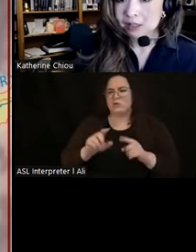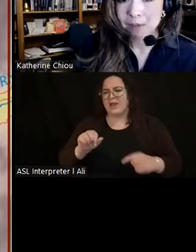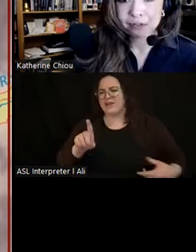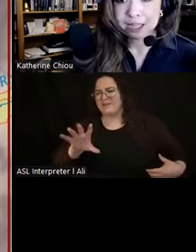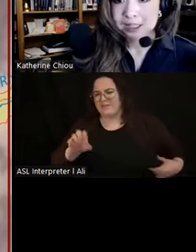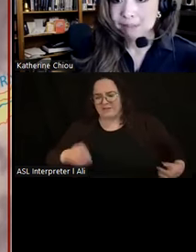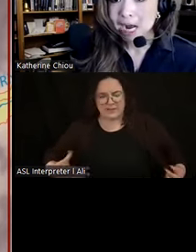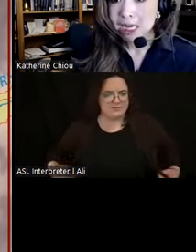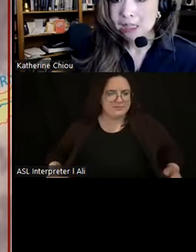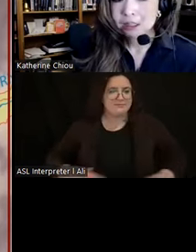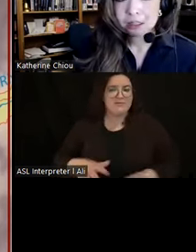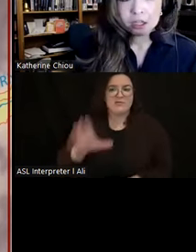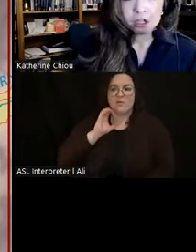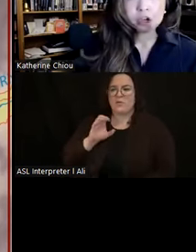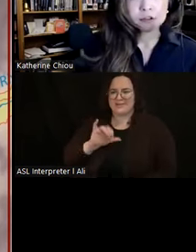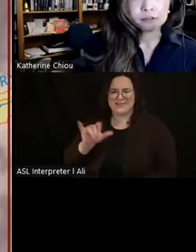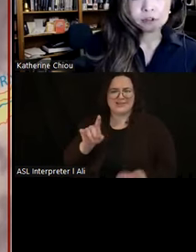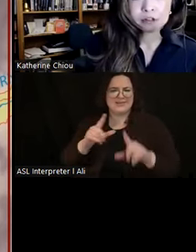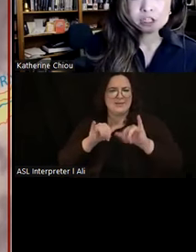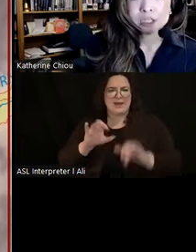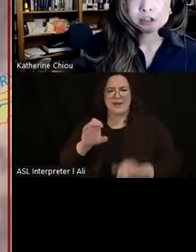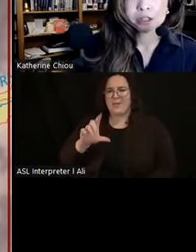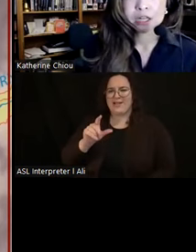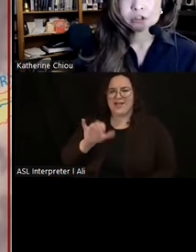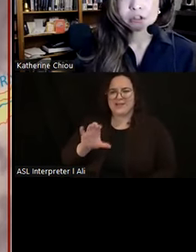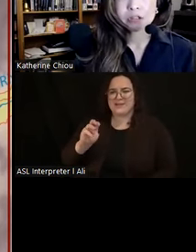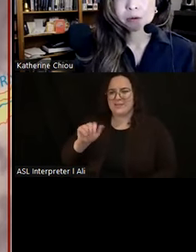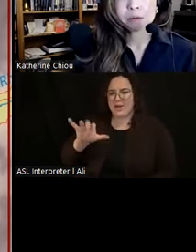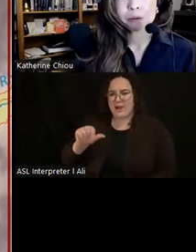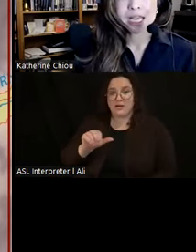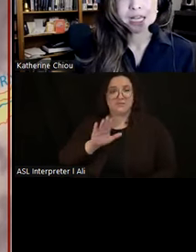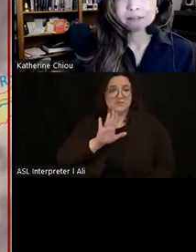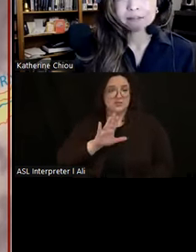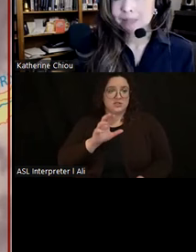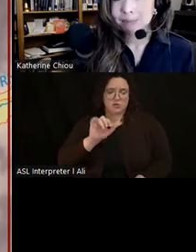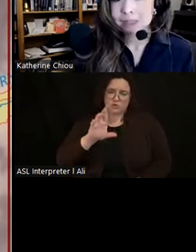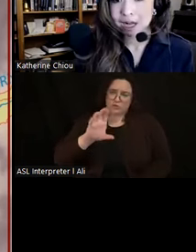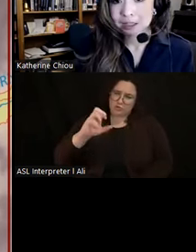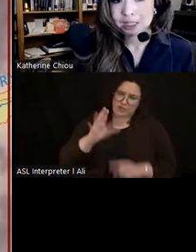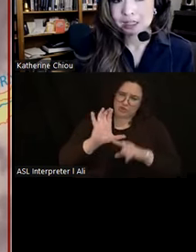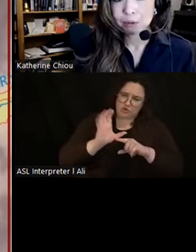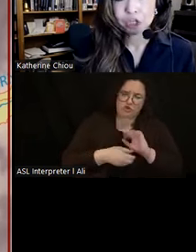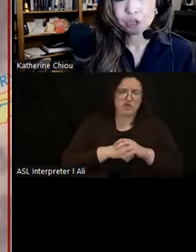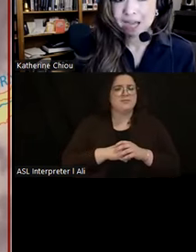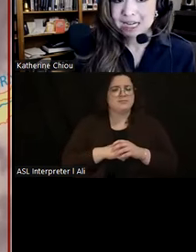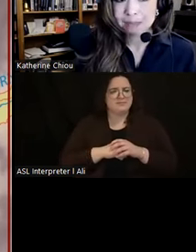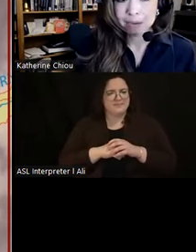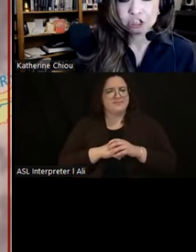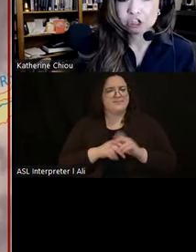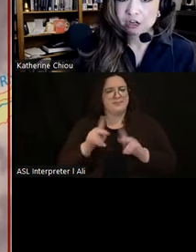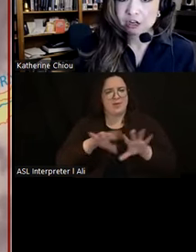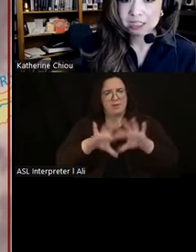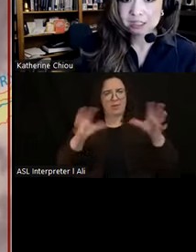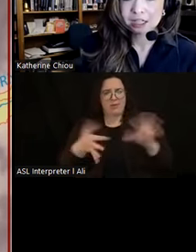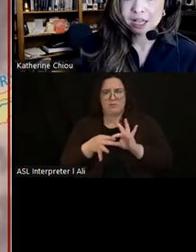that's around the time of the classic Maya. Known for their rich material culture, they were a mosaic of valley-based polities that were united by